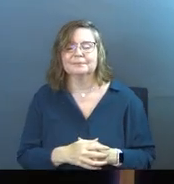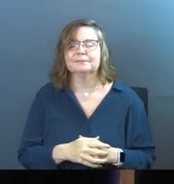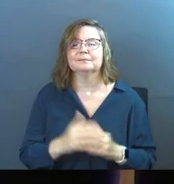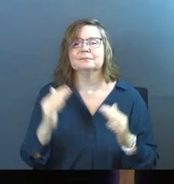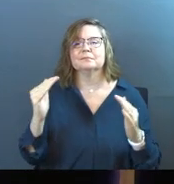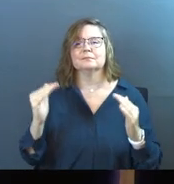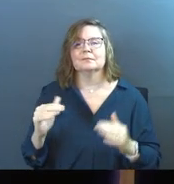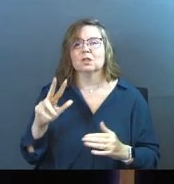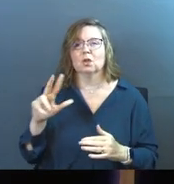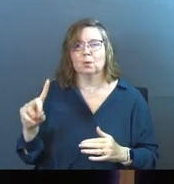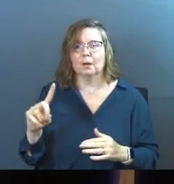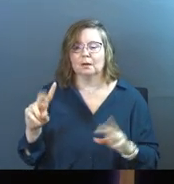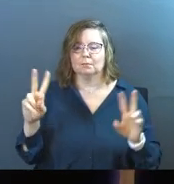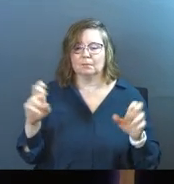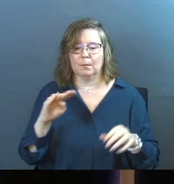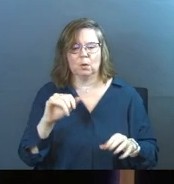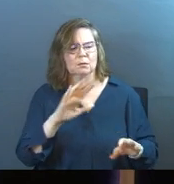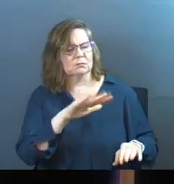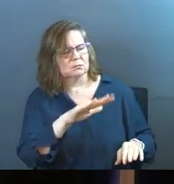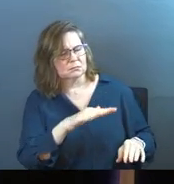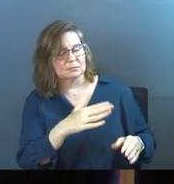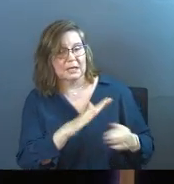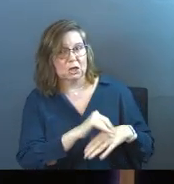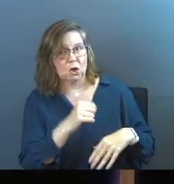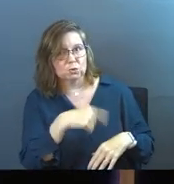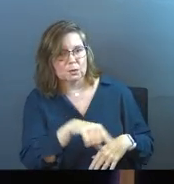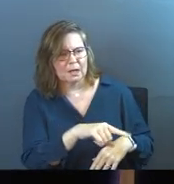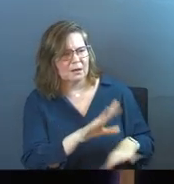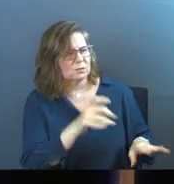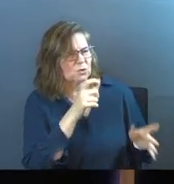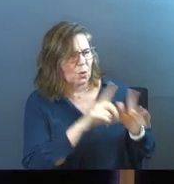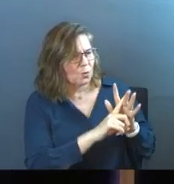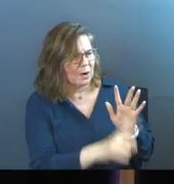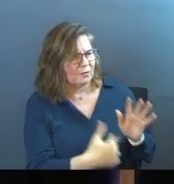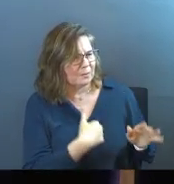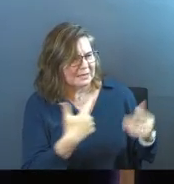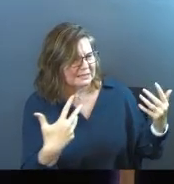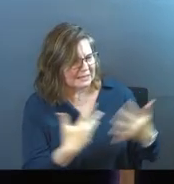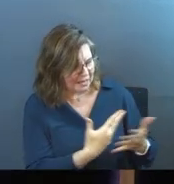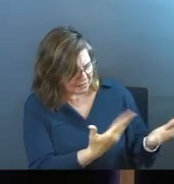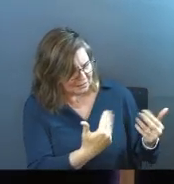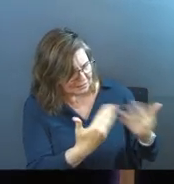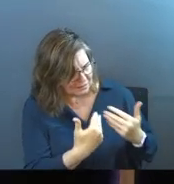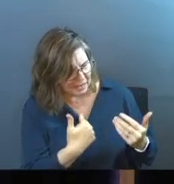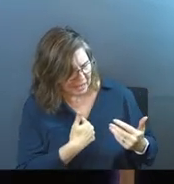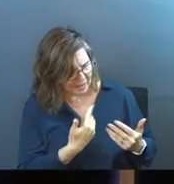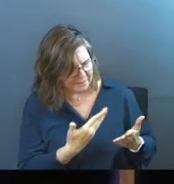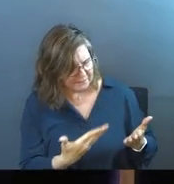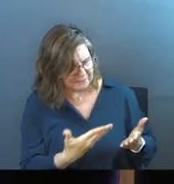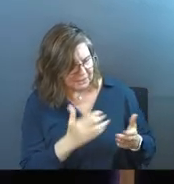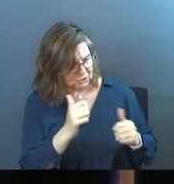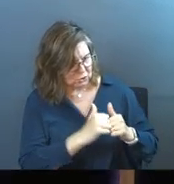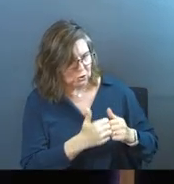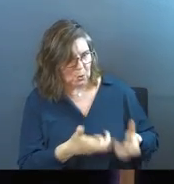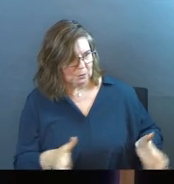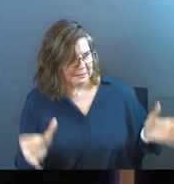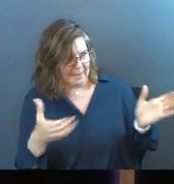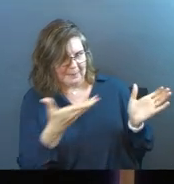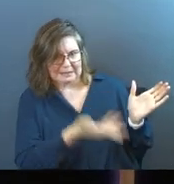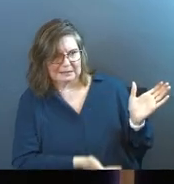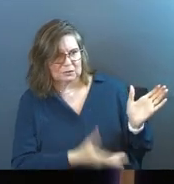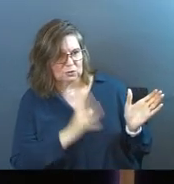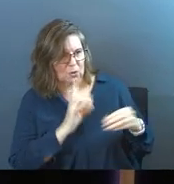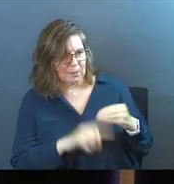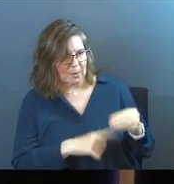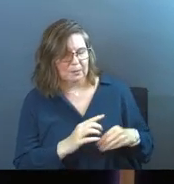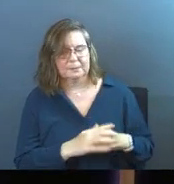31. But Moses called to them. Of course he called to them. Don't run away from me because you're scared. Get back here. I've got stone tablets for heaven's sake